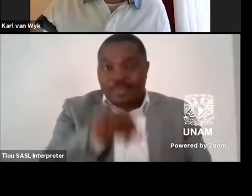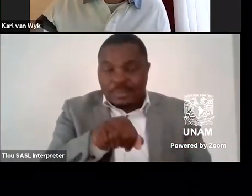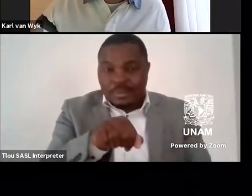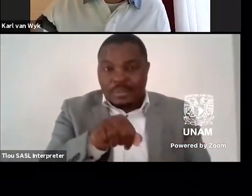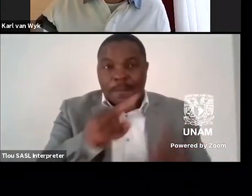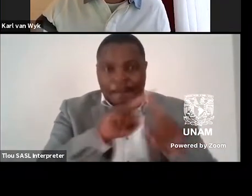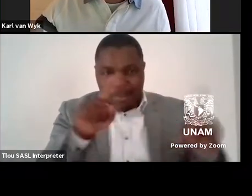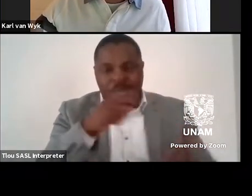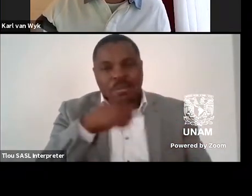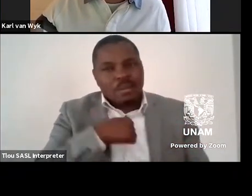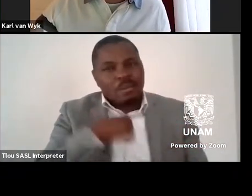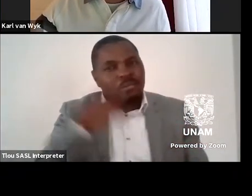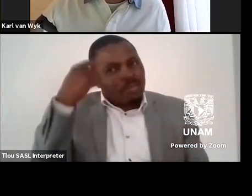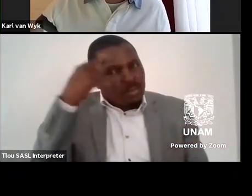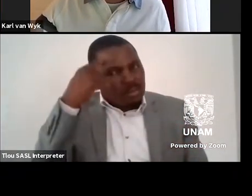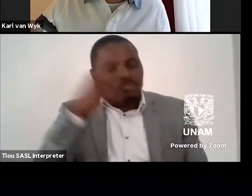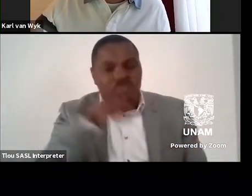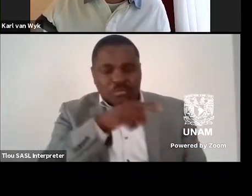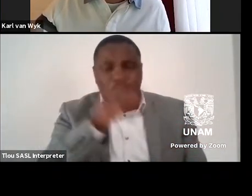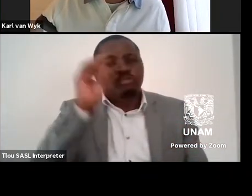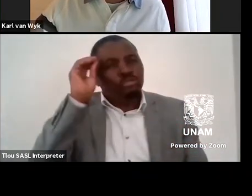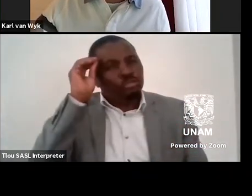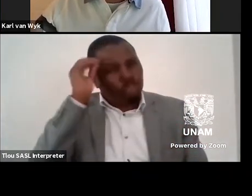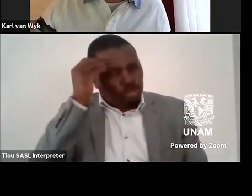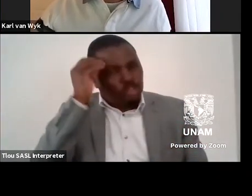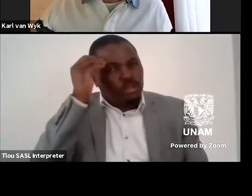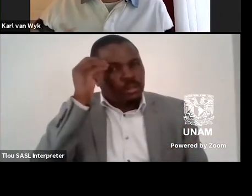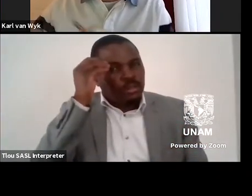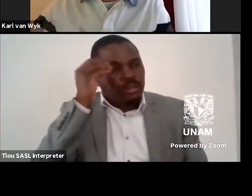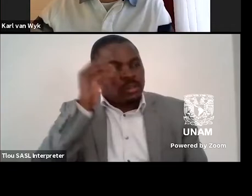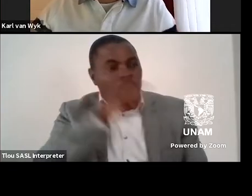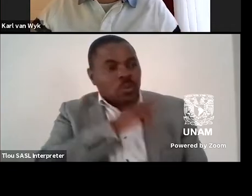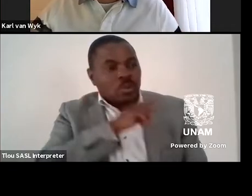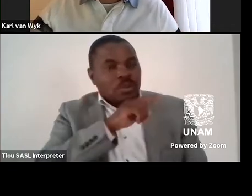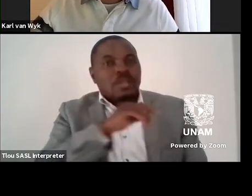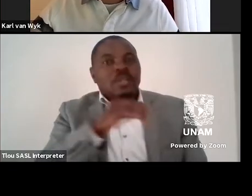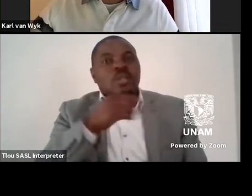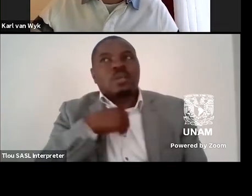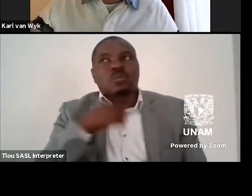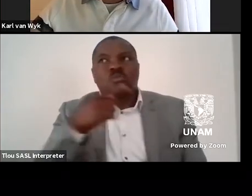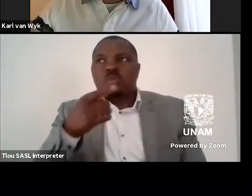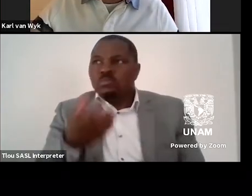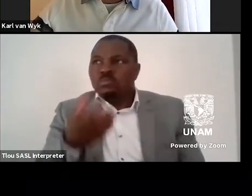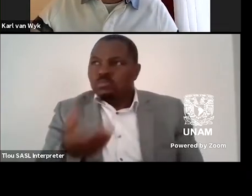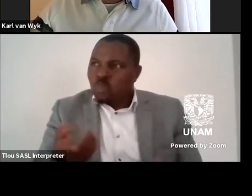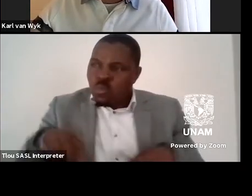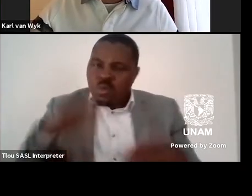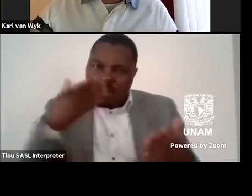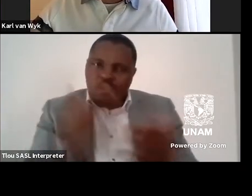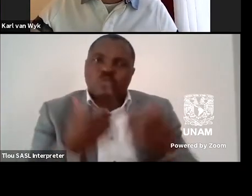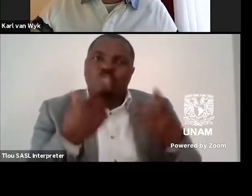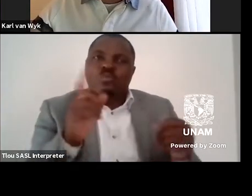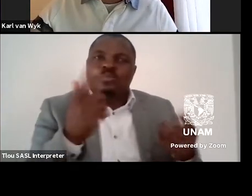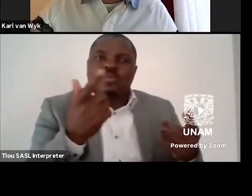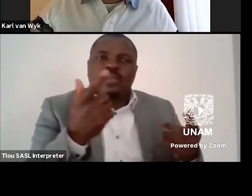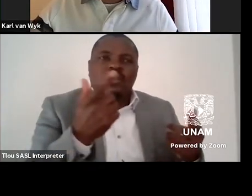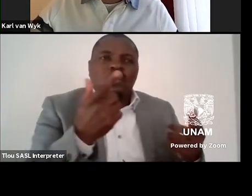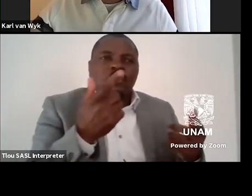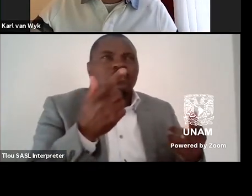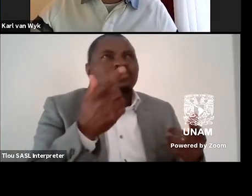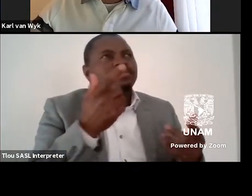it's very interesting because it allows to integrate some forgotten